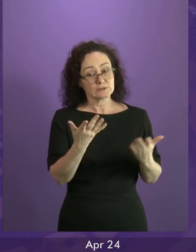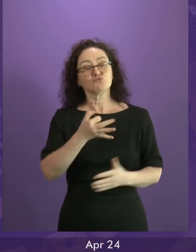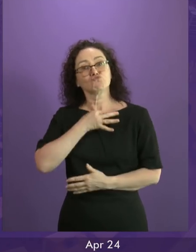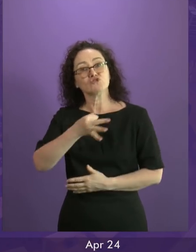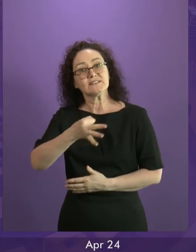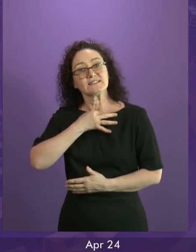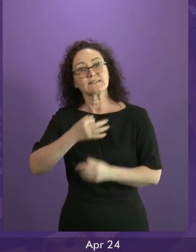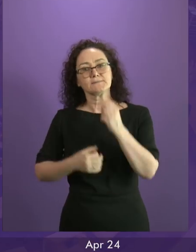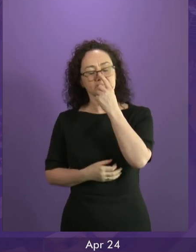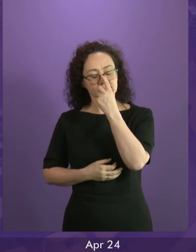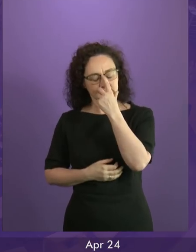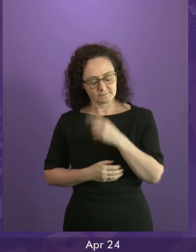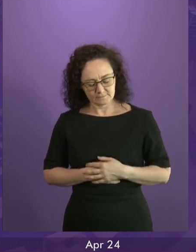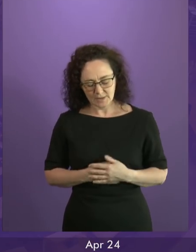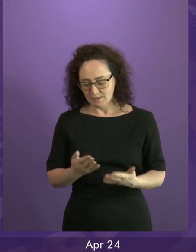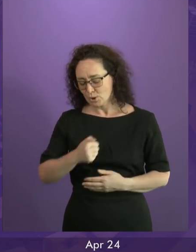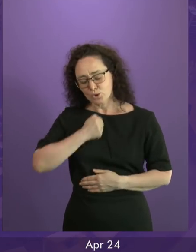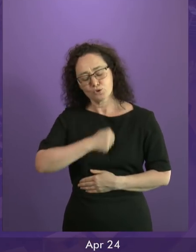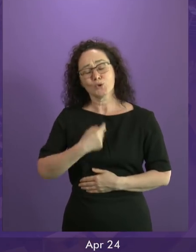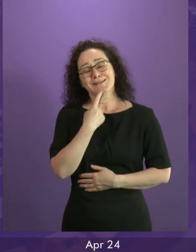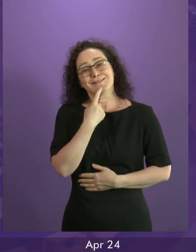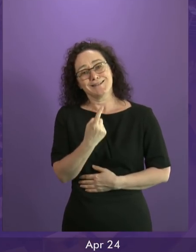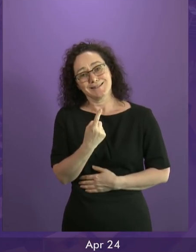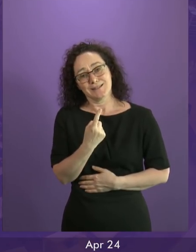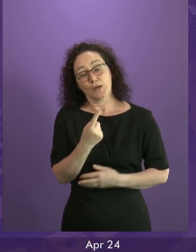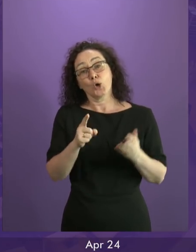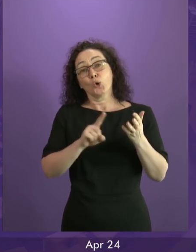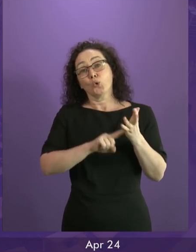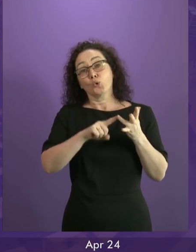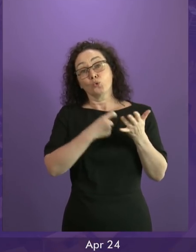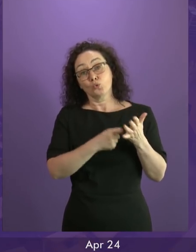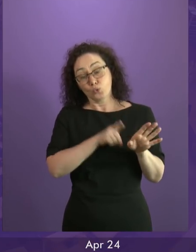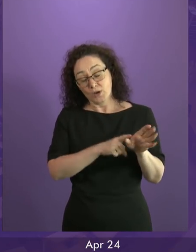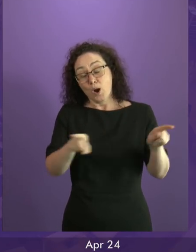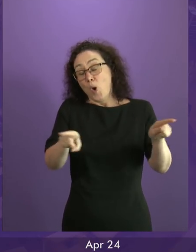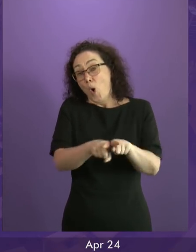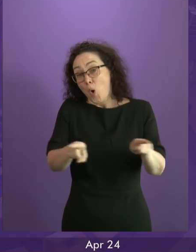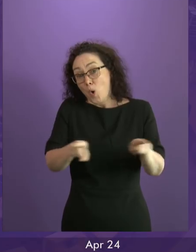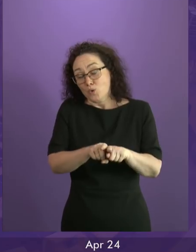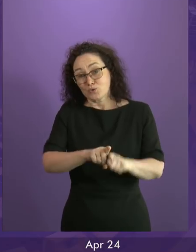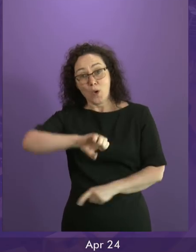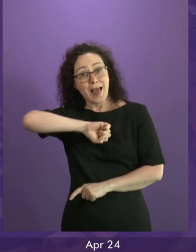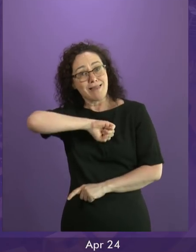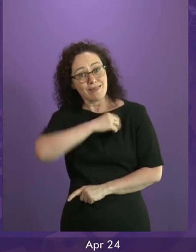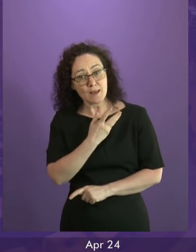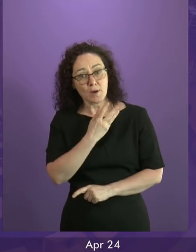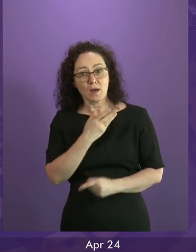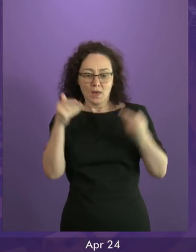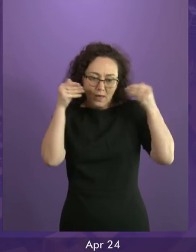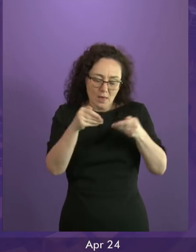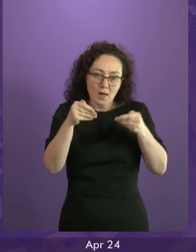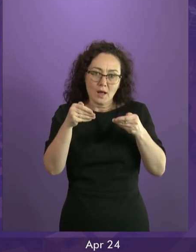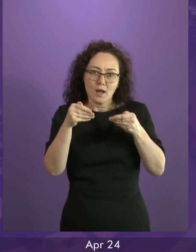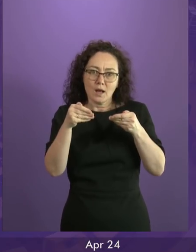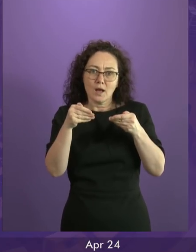The Tory, and I am sorry to say UK Labour obsession that drives the desire to leave the